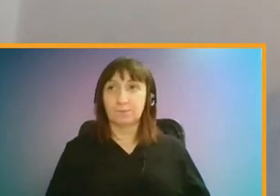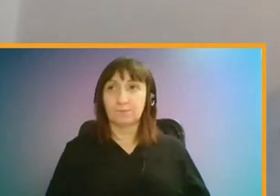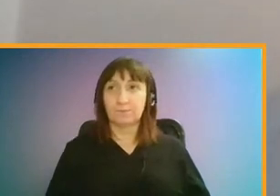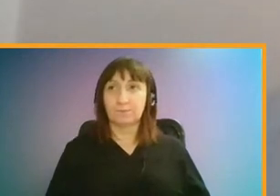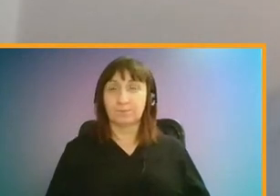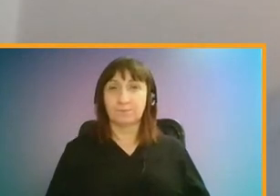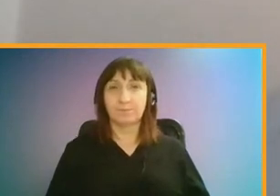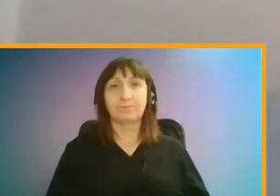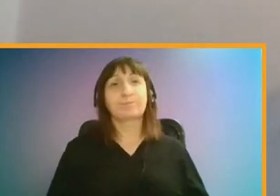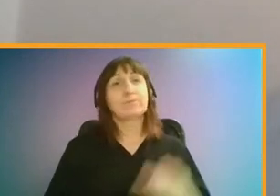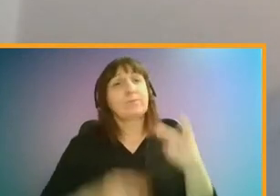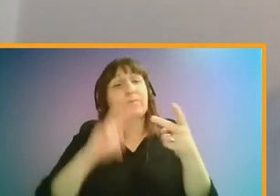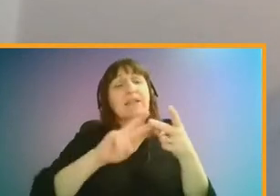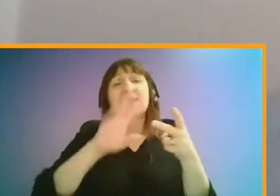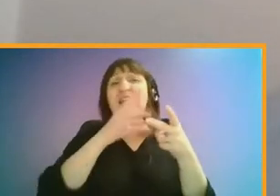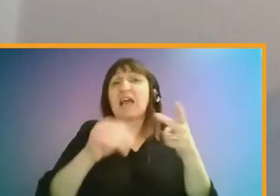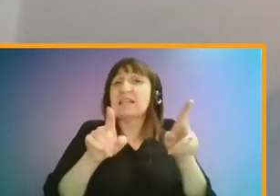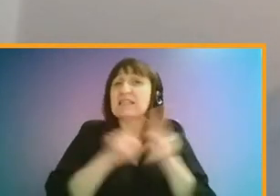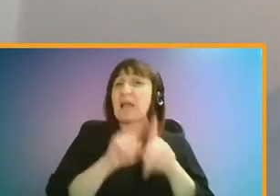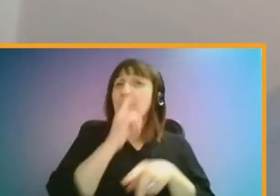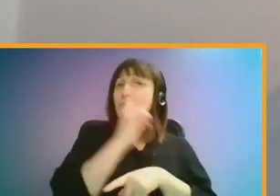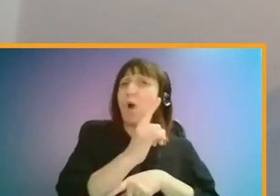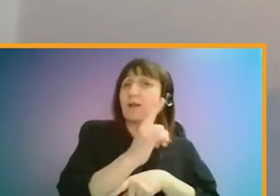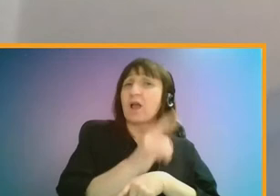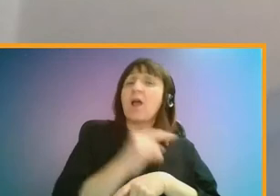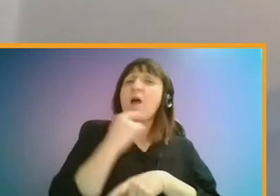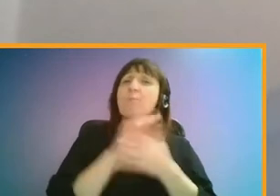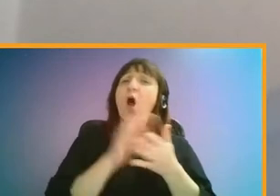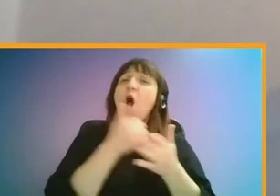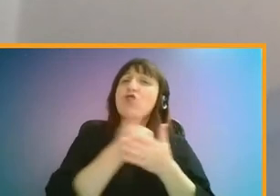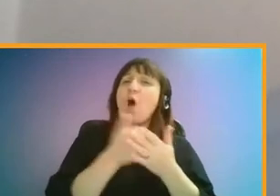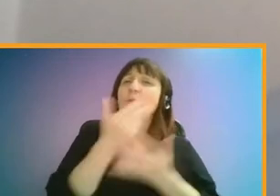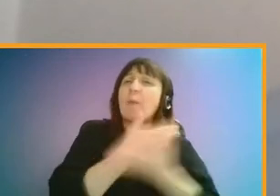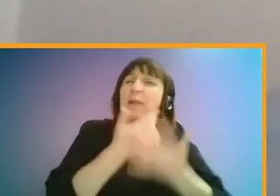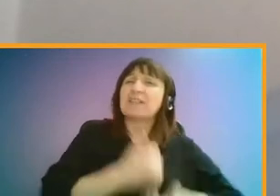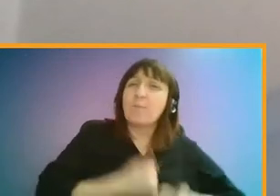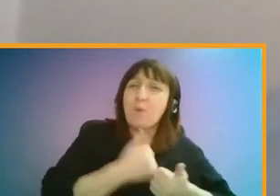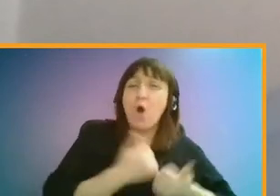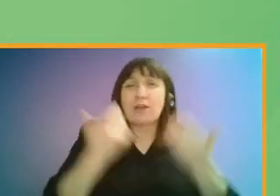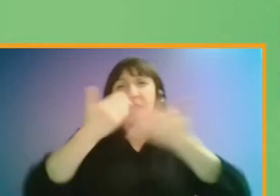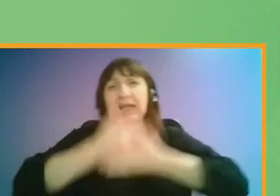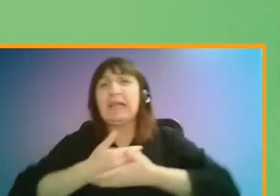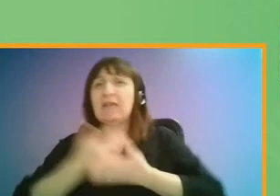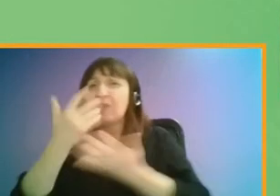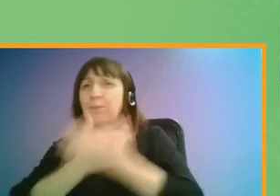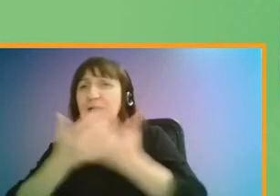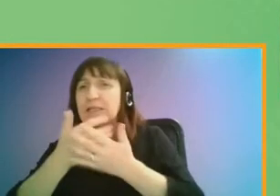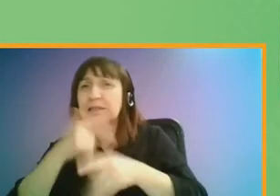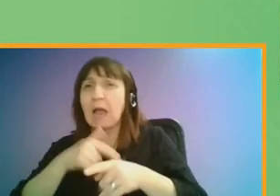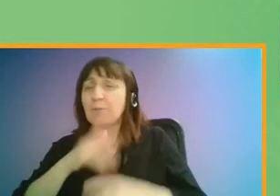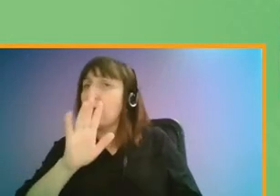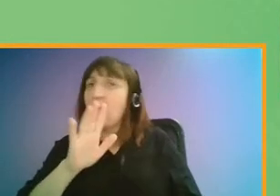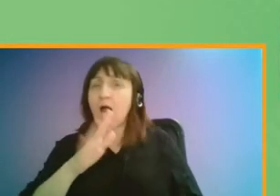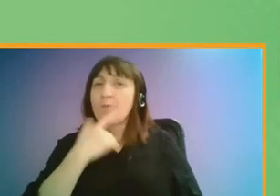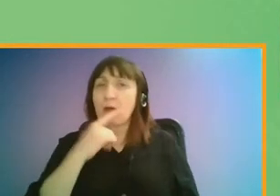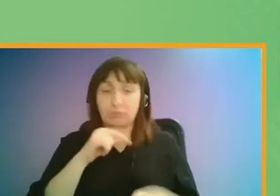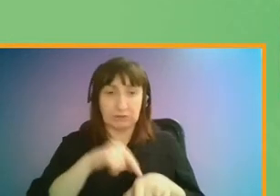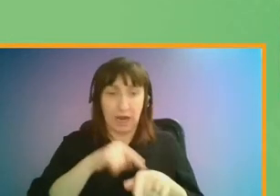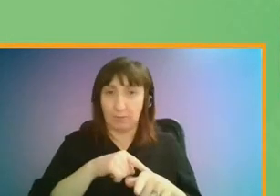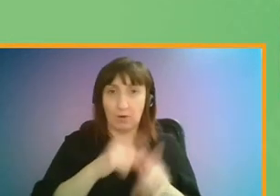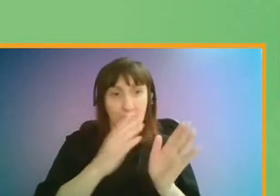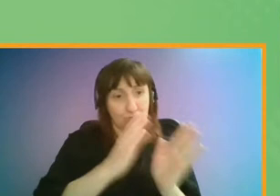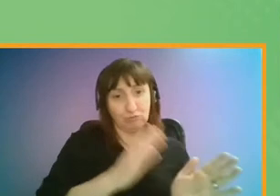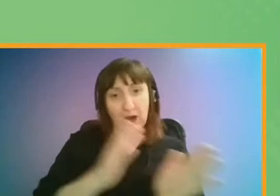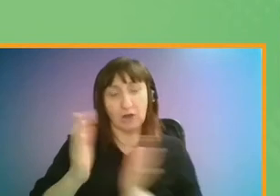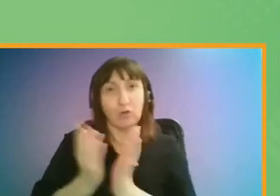The second scenario is the same as scenario one, but instead of the normal busy morning and evening rush hours we're used to seeing, people now make journeys at times which are spread